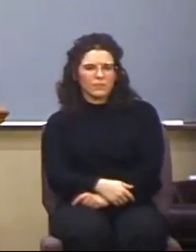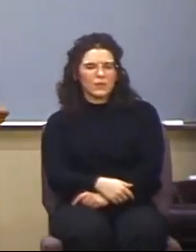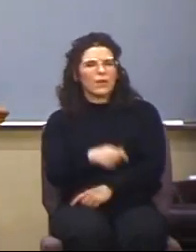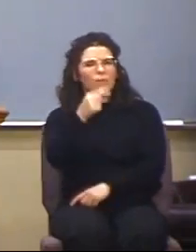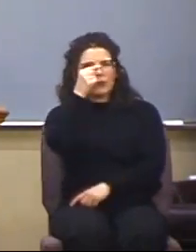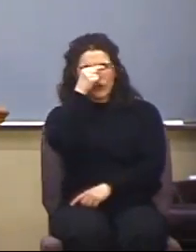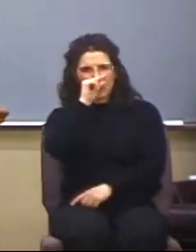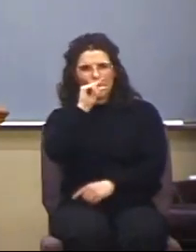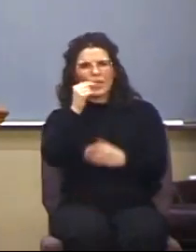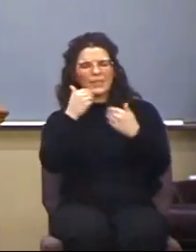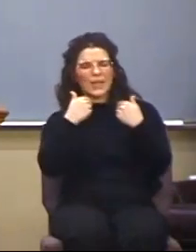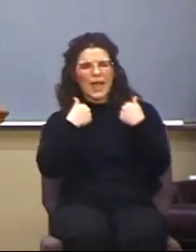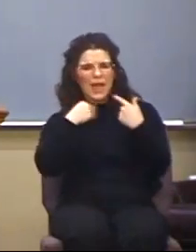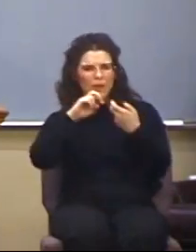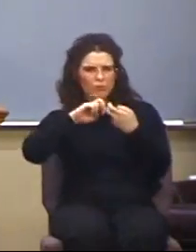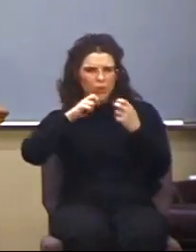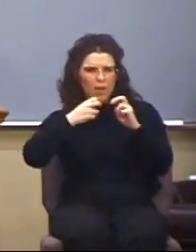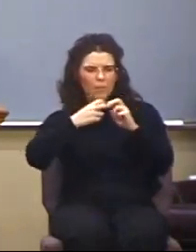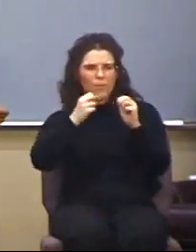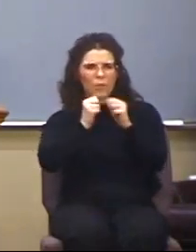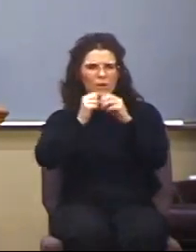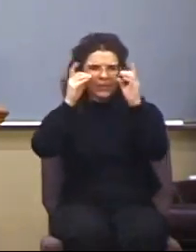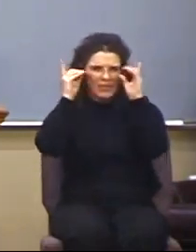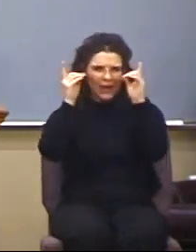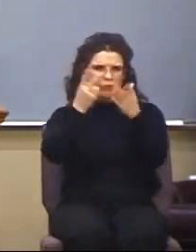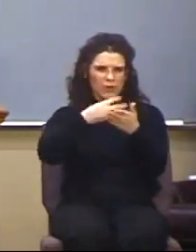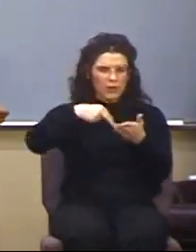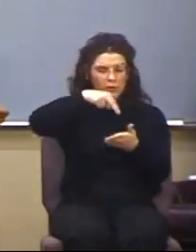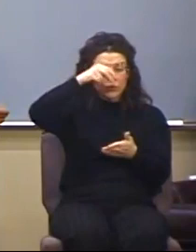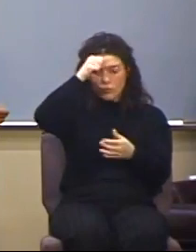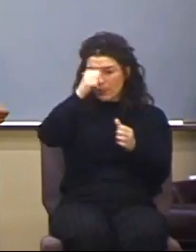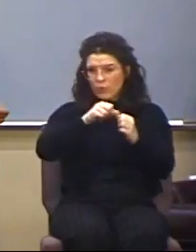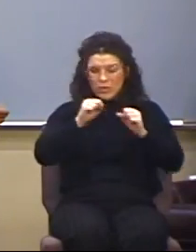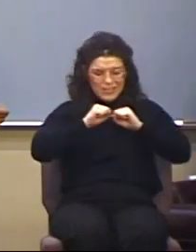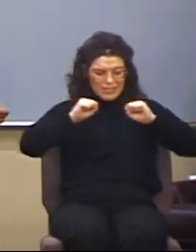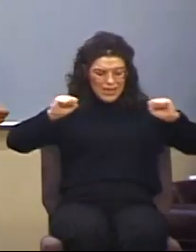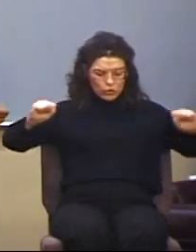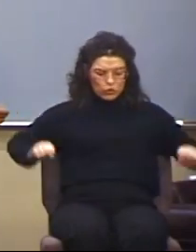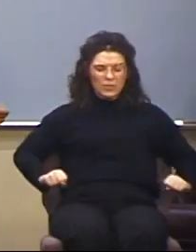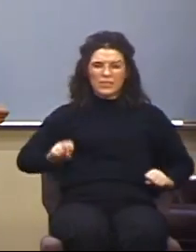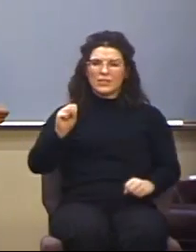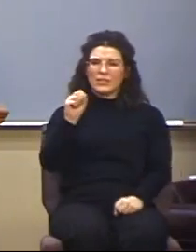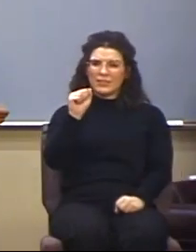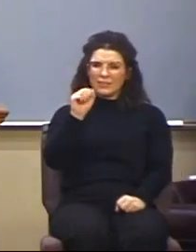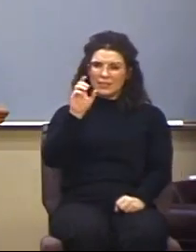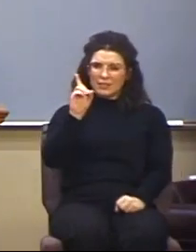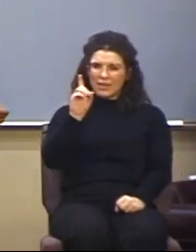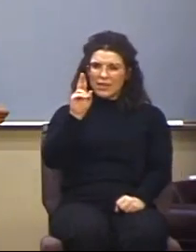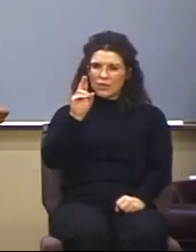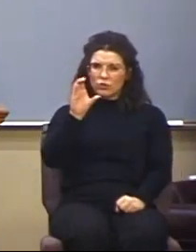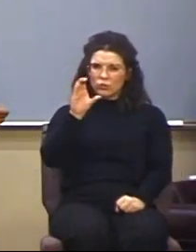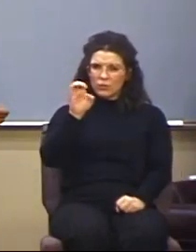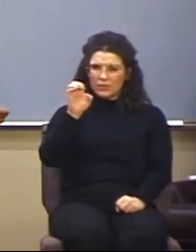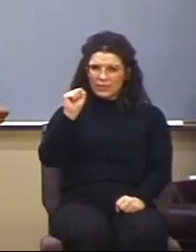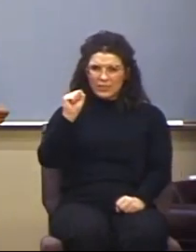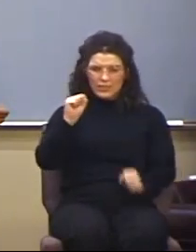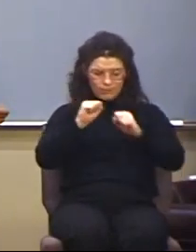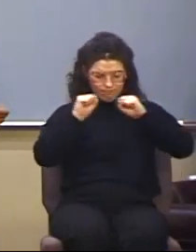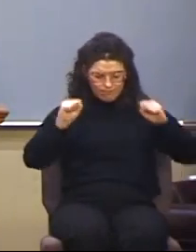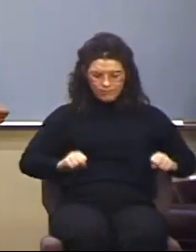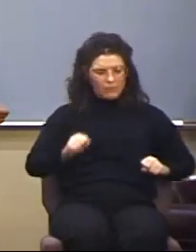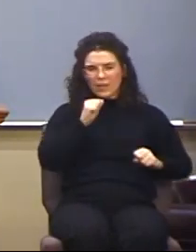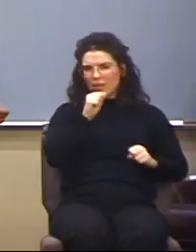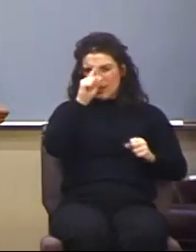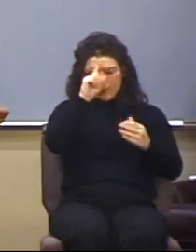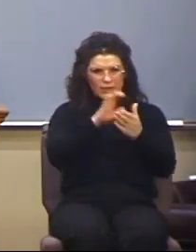The Sadducees, they didn't believe in resurrection. Well, the Greeks, they were repulsed by the idea that people